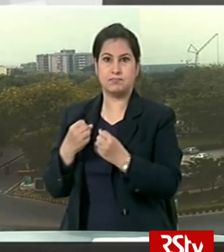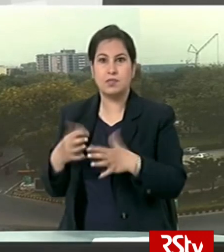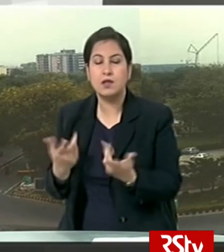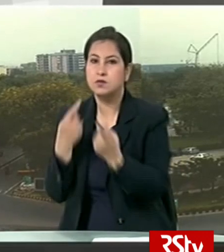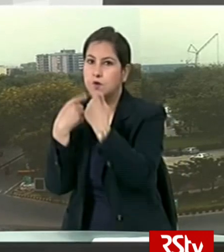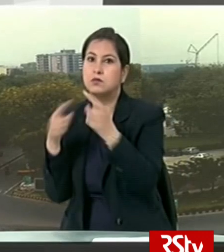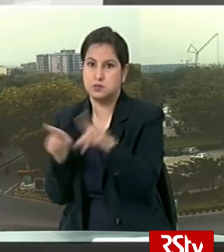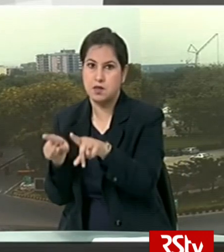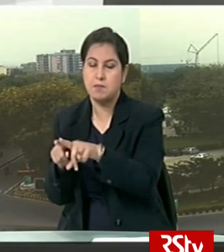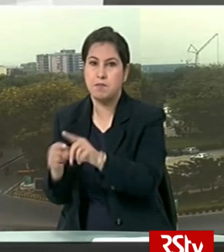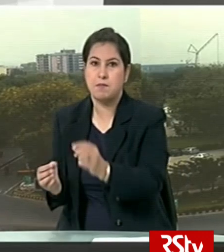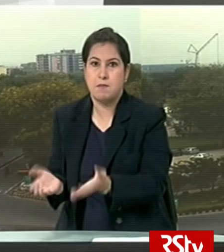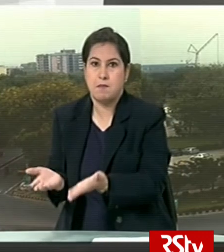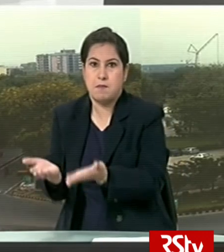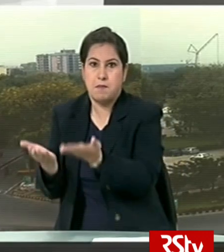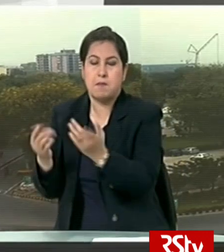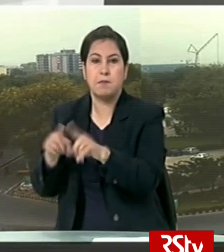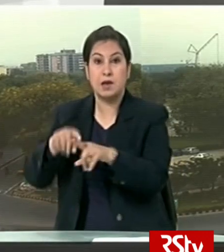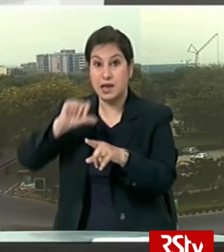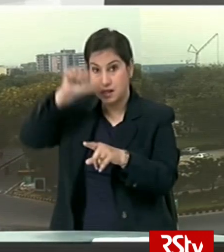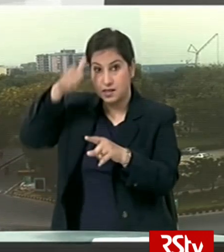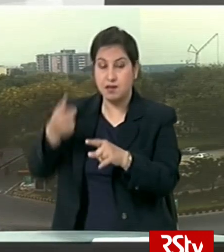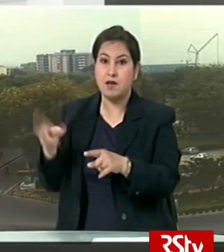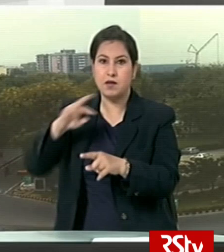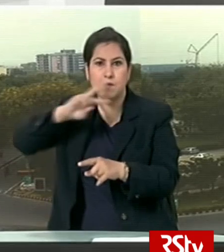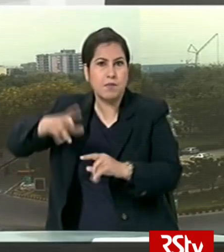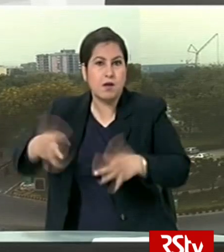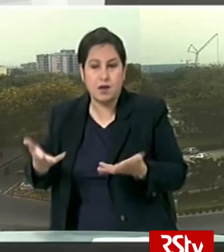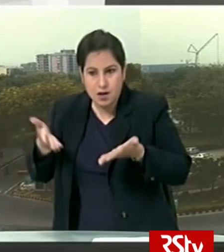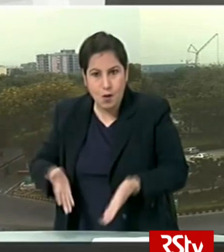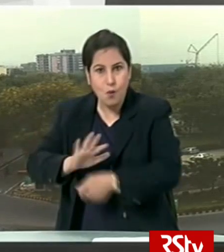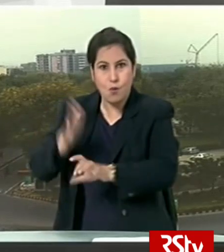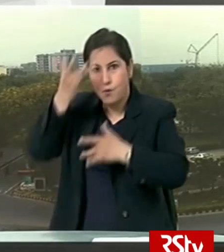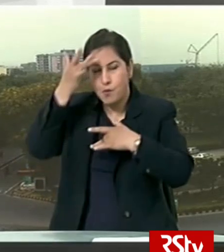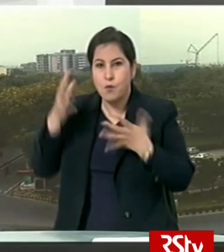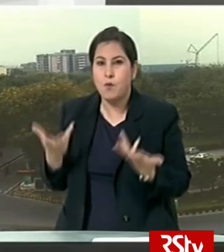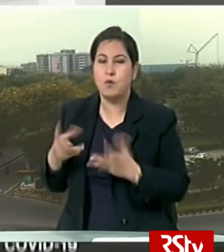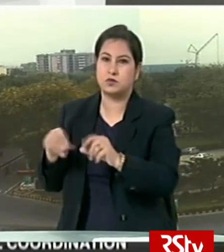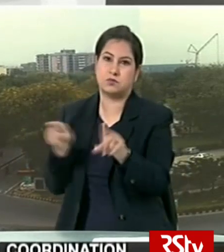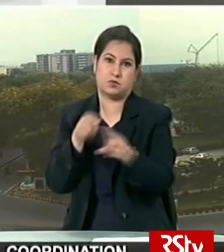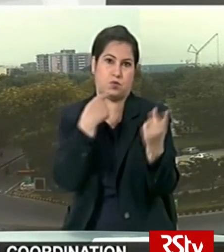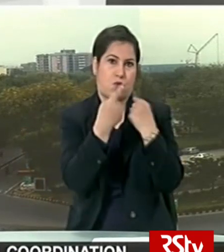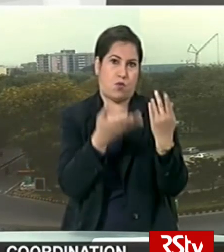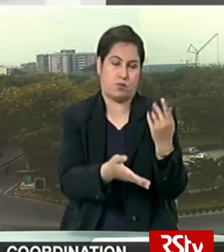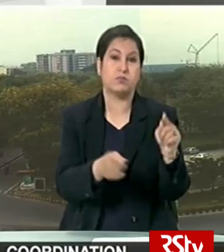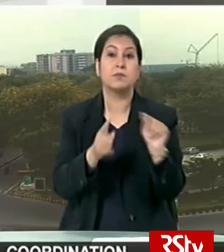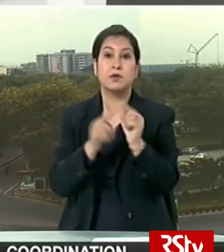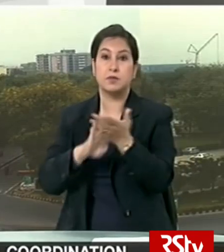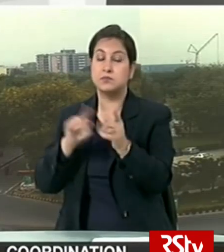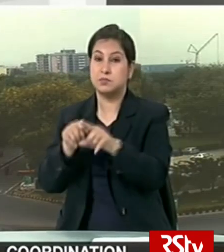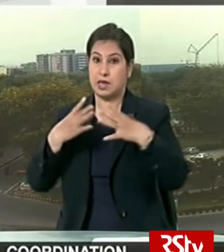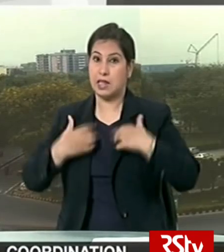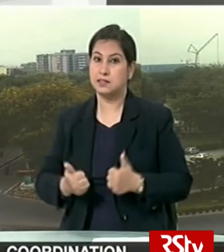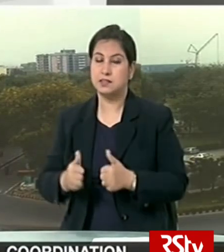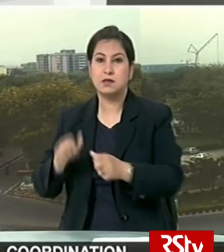etc. had helped increase the effectiveness of India's response to the present pandemic Prime Minister appreciated the